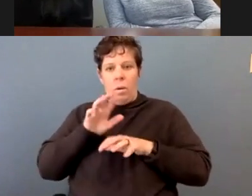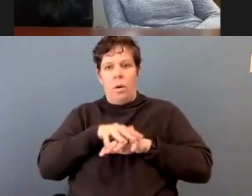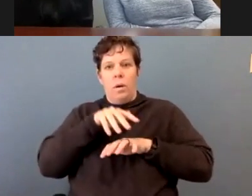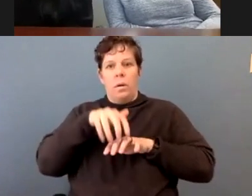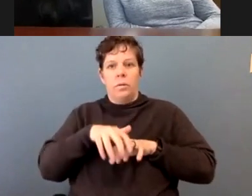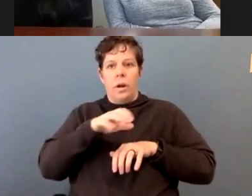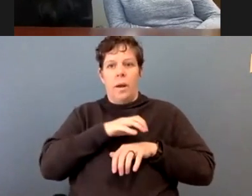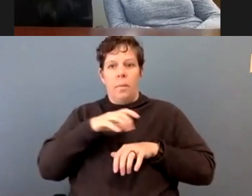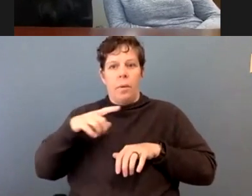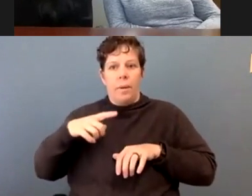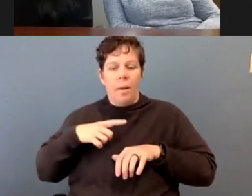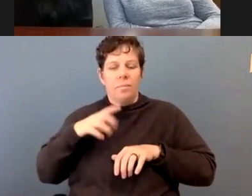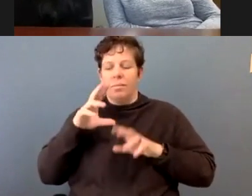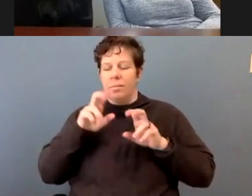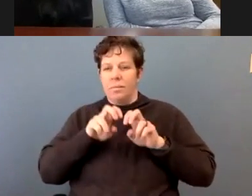than that.